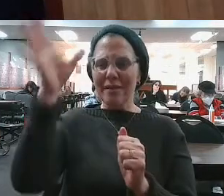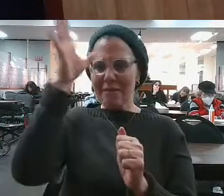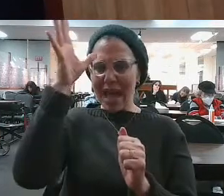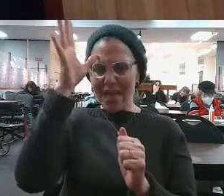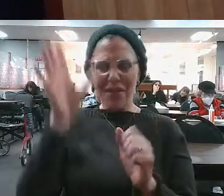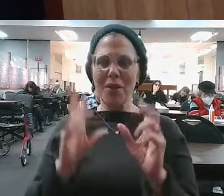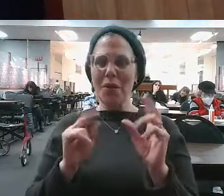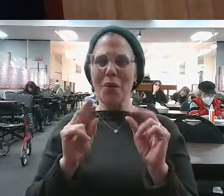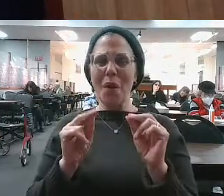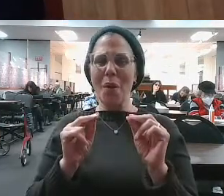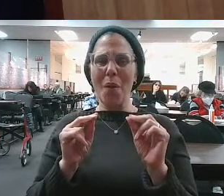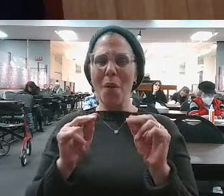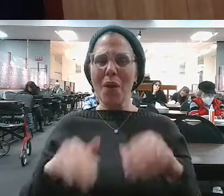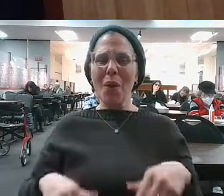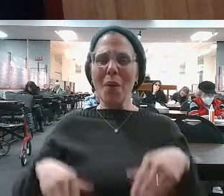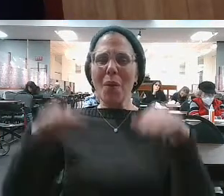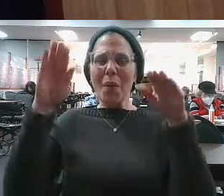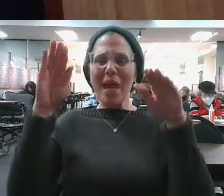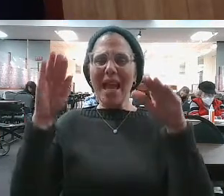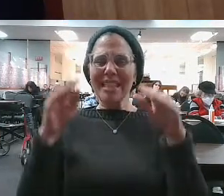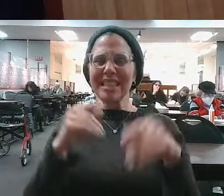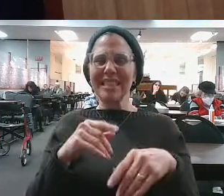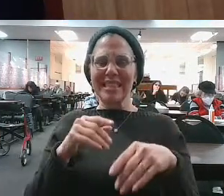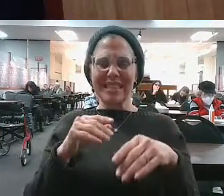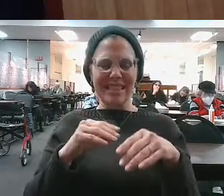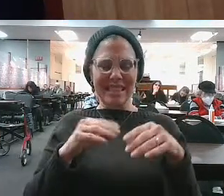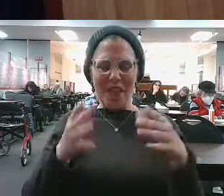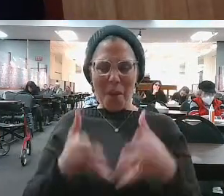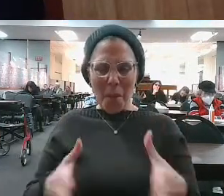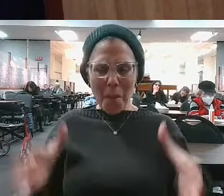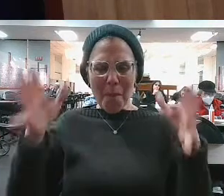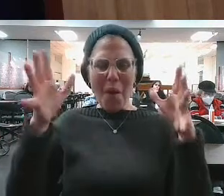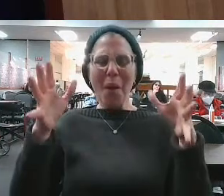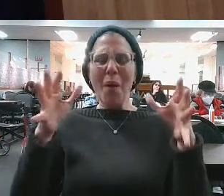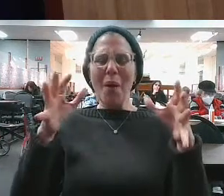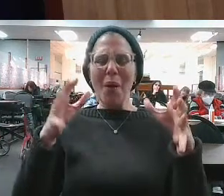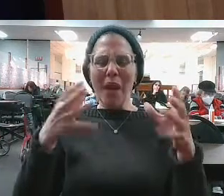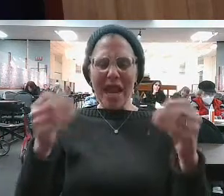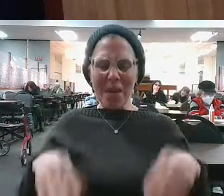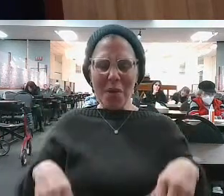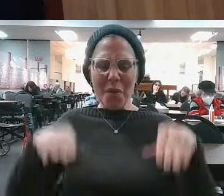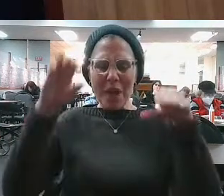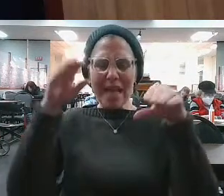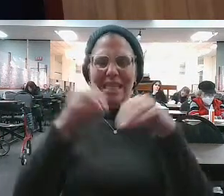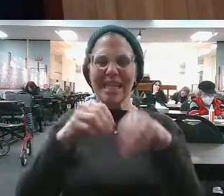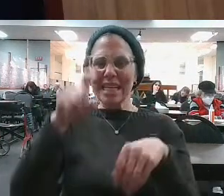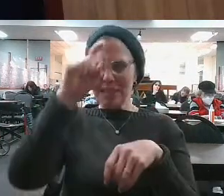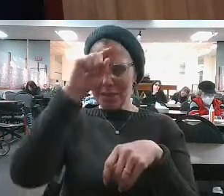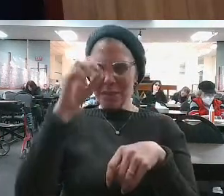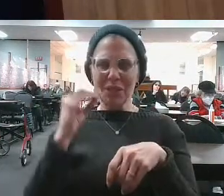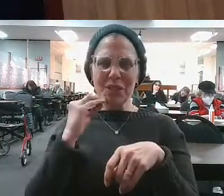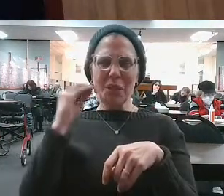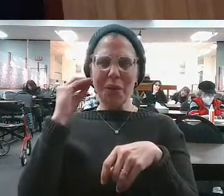He's raised by Paro. So three month old baby is cast afloat on the Nile. Raised in a foreign home.